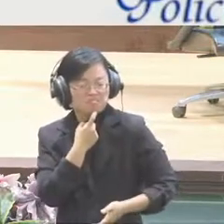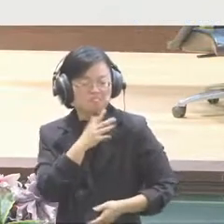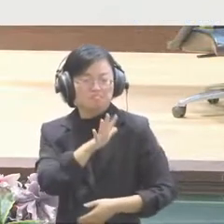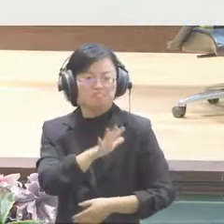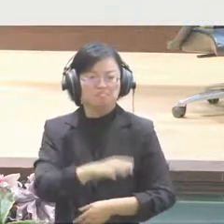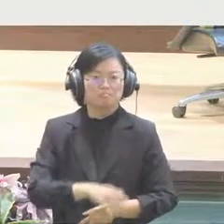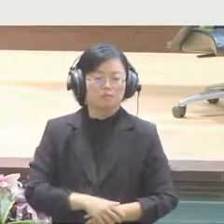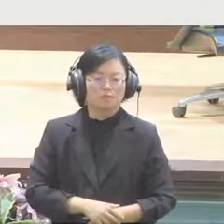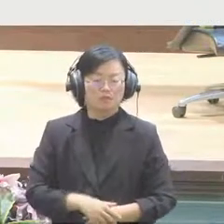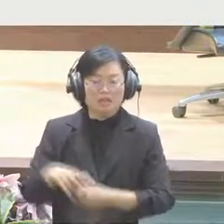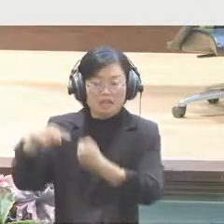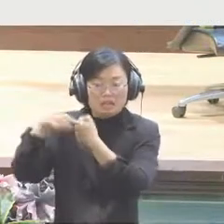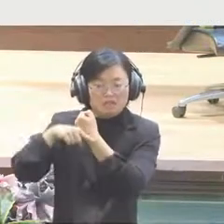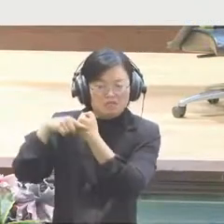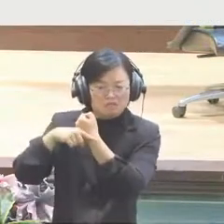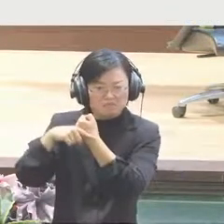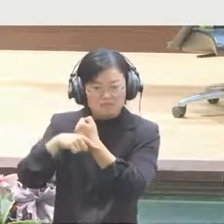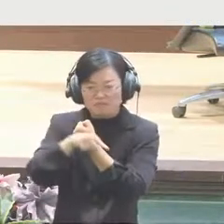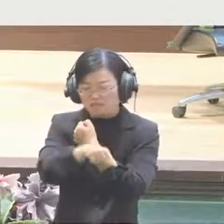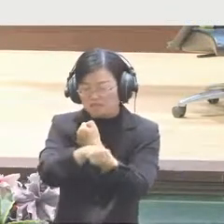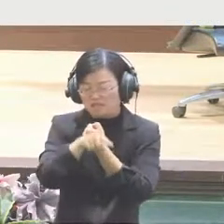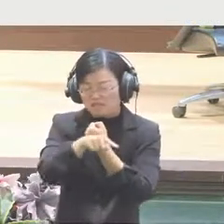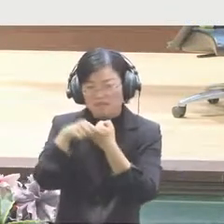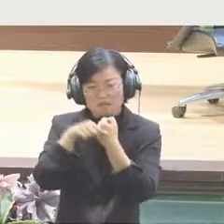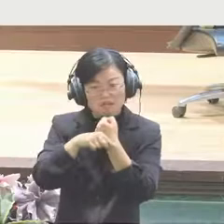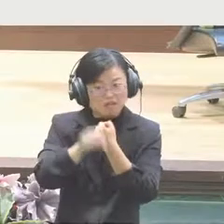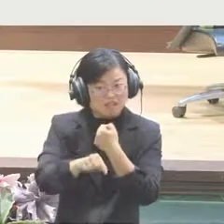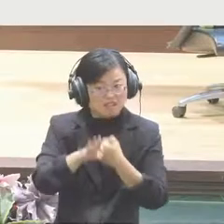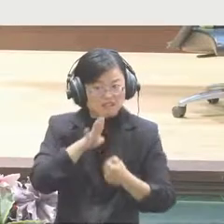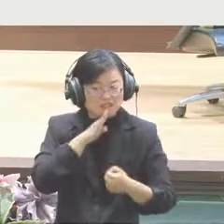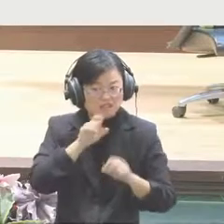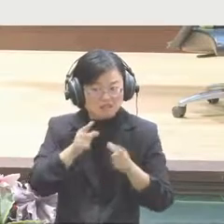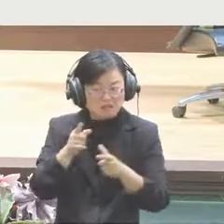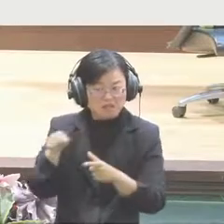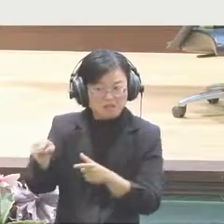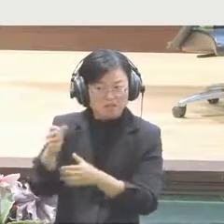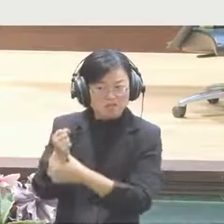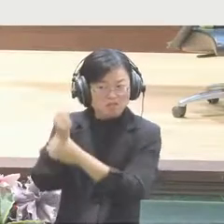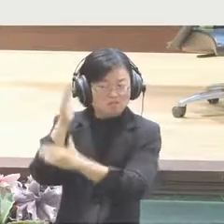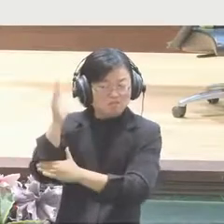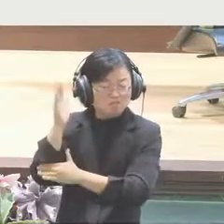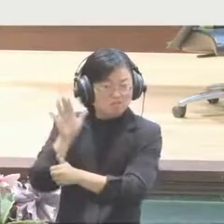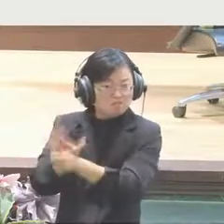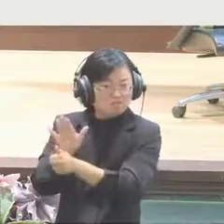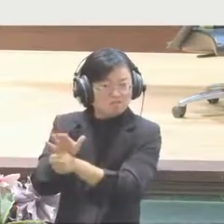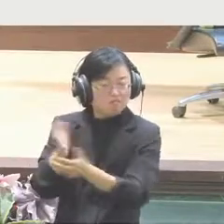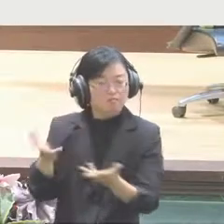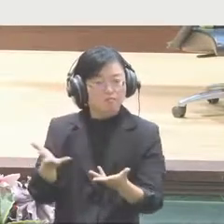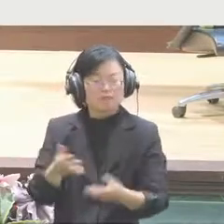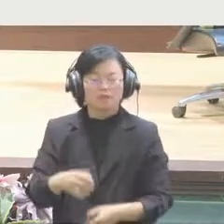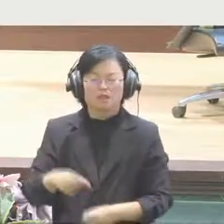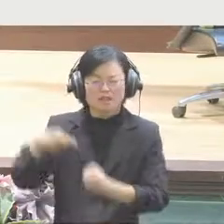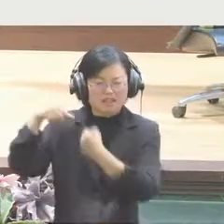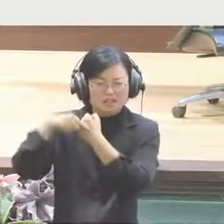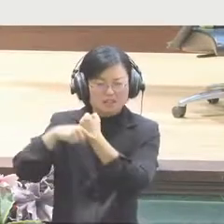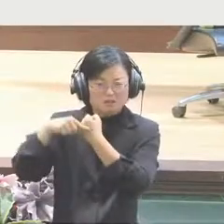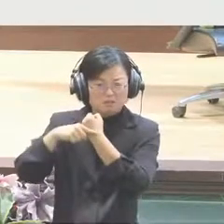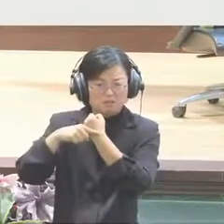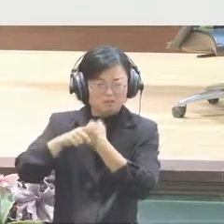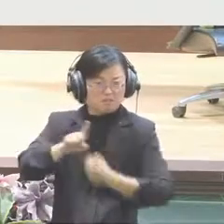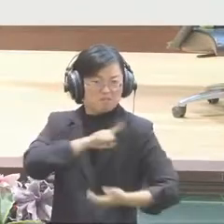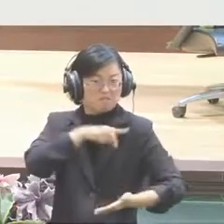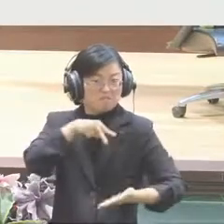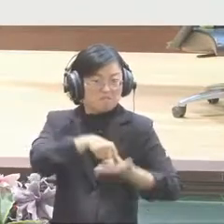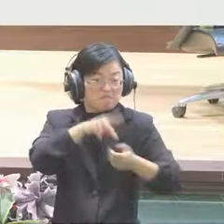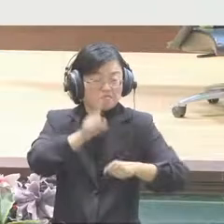because they received the funding? So, there are some questions about the independence of those think tanks in Hong Kong. So,